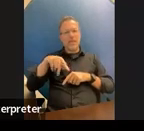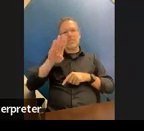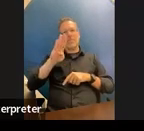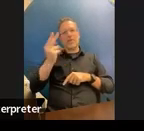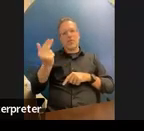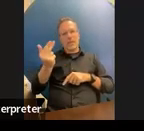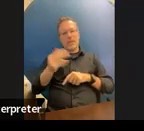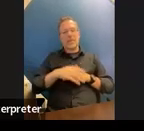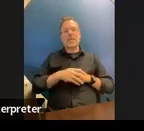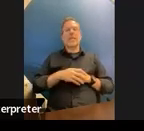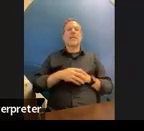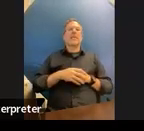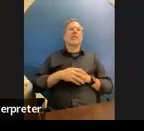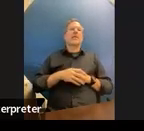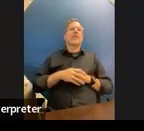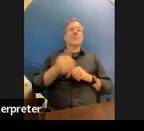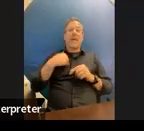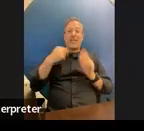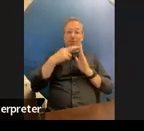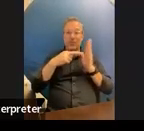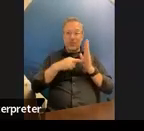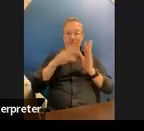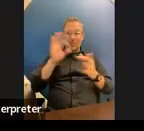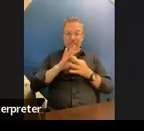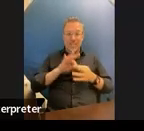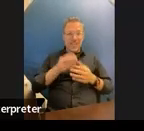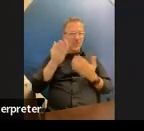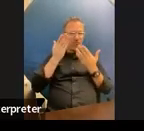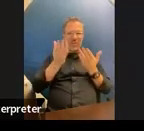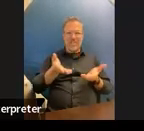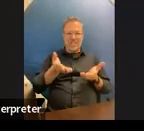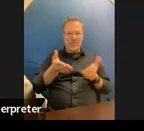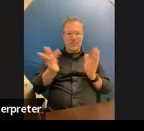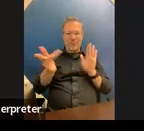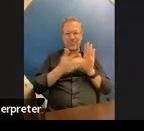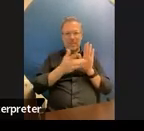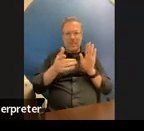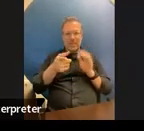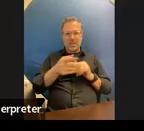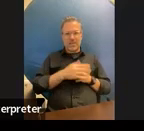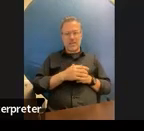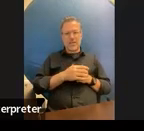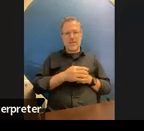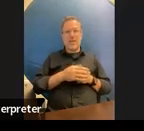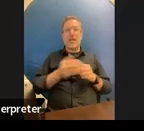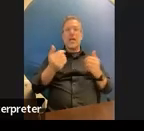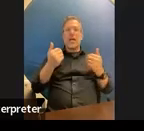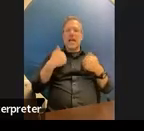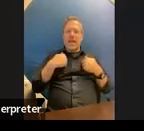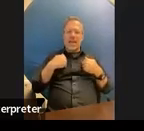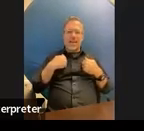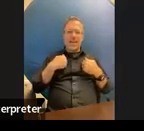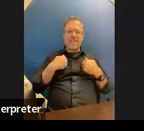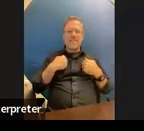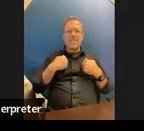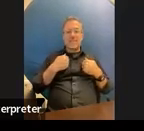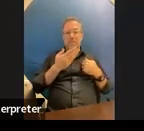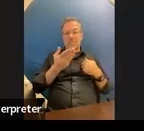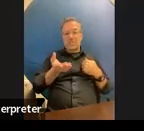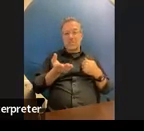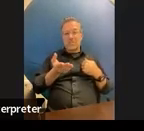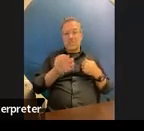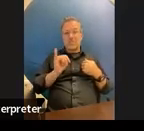those um has the registration links right in there um we have a couple if you